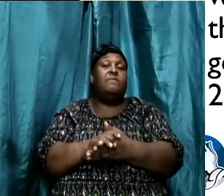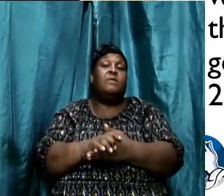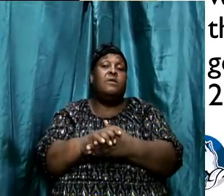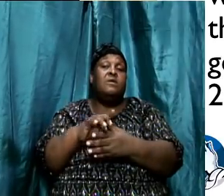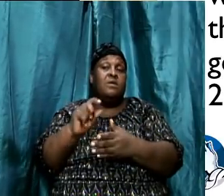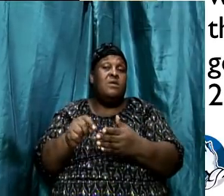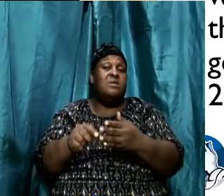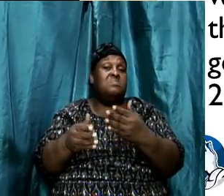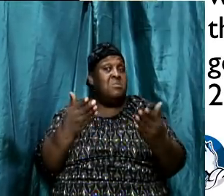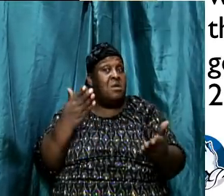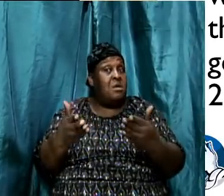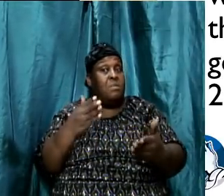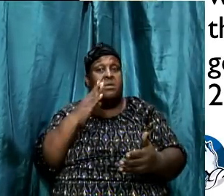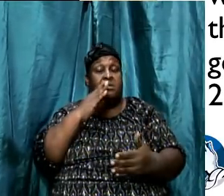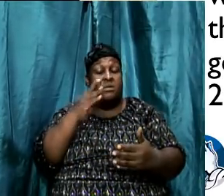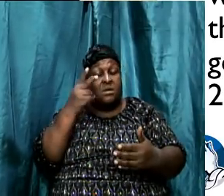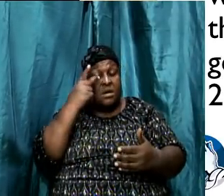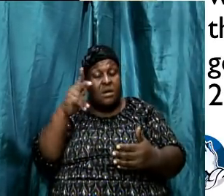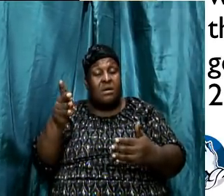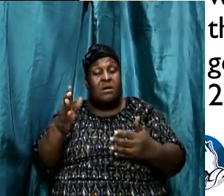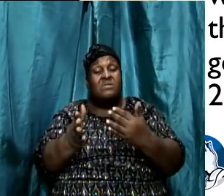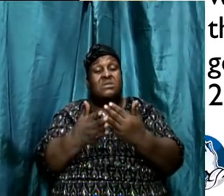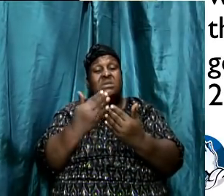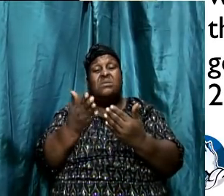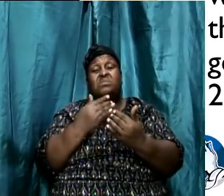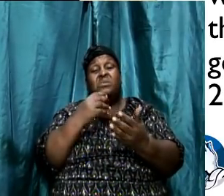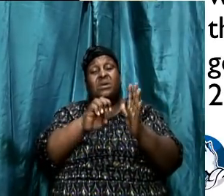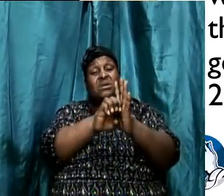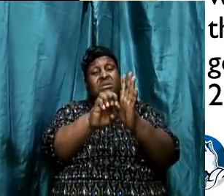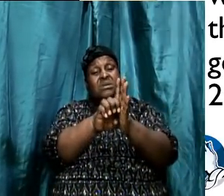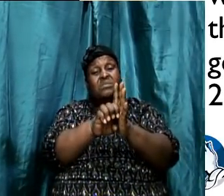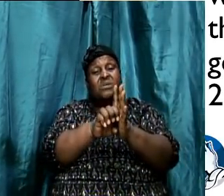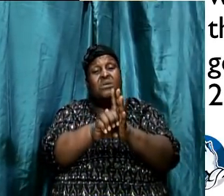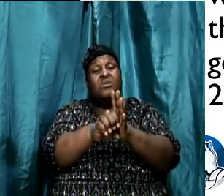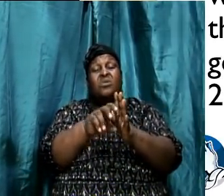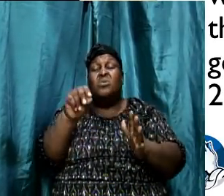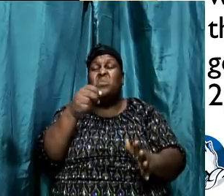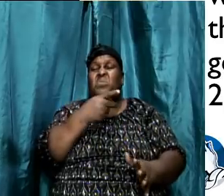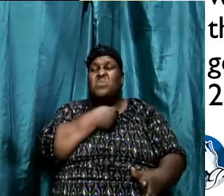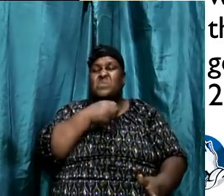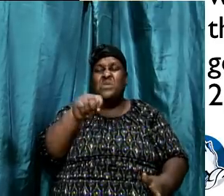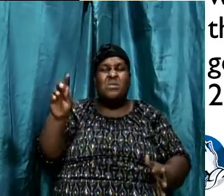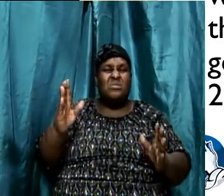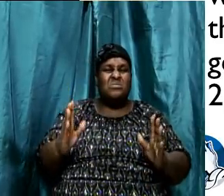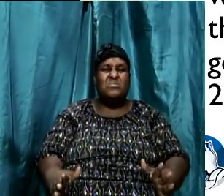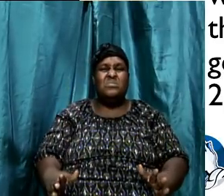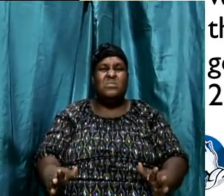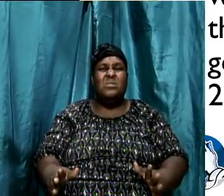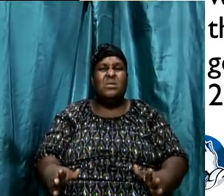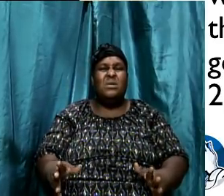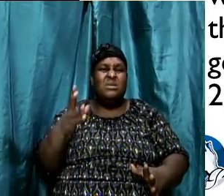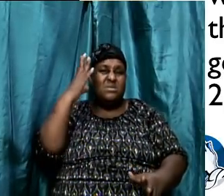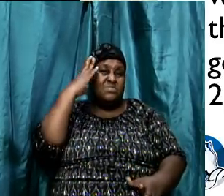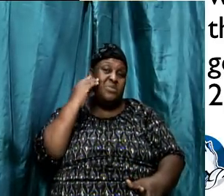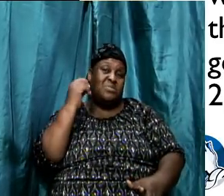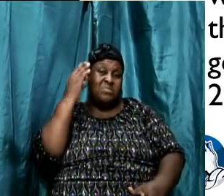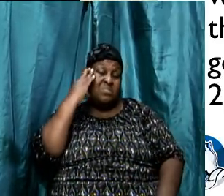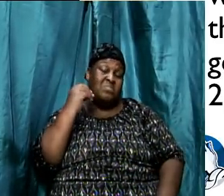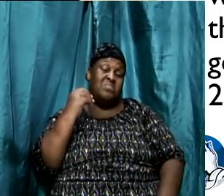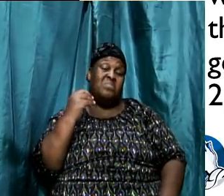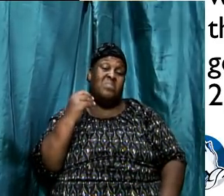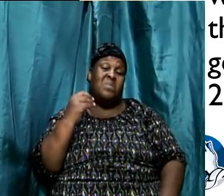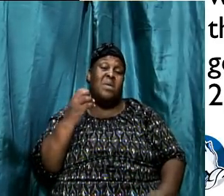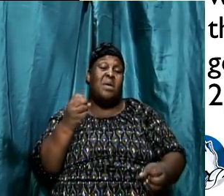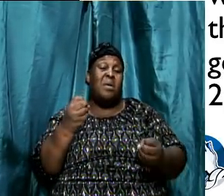example which has no theological consequences, but trust me, there are other verses where people might insert